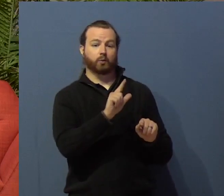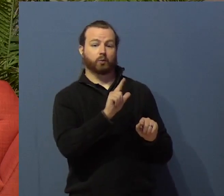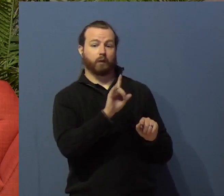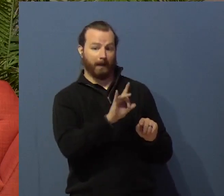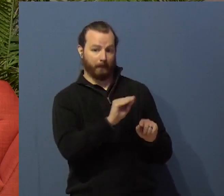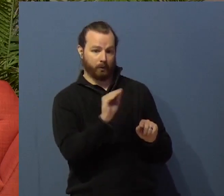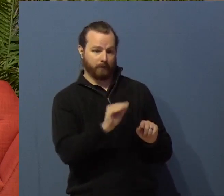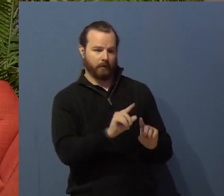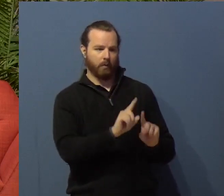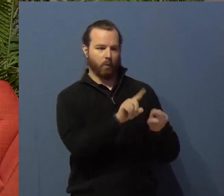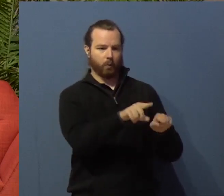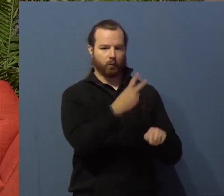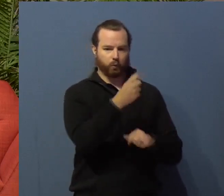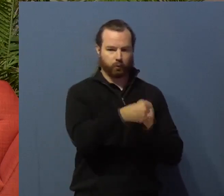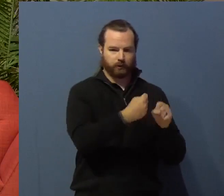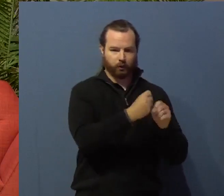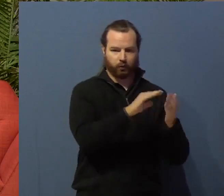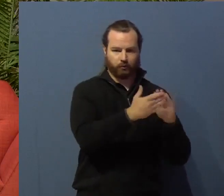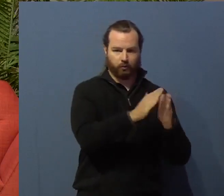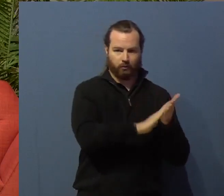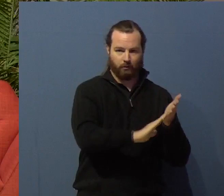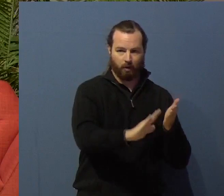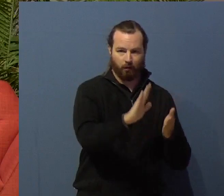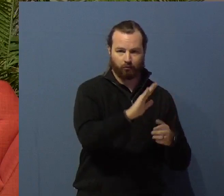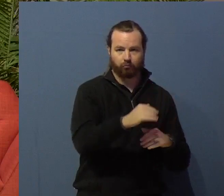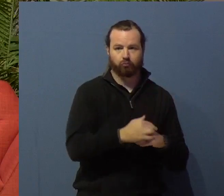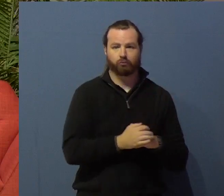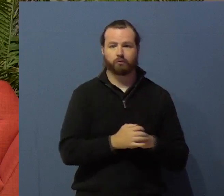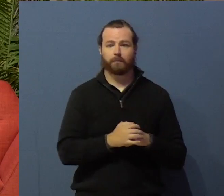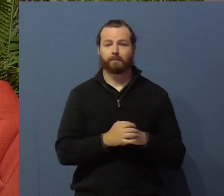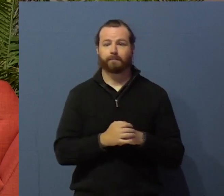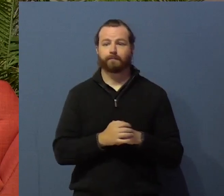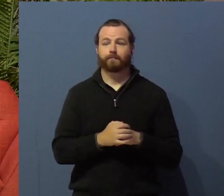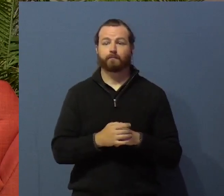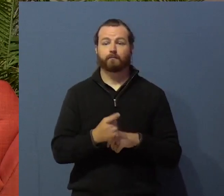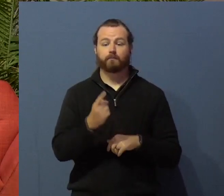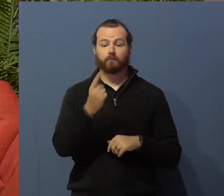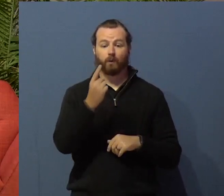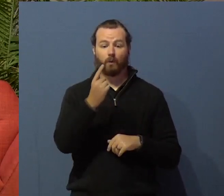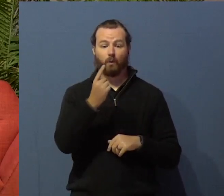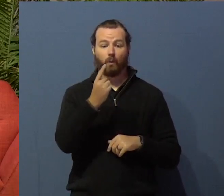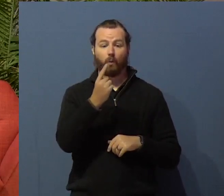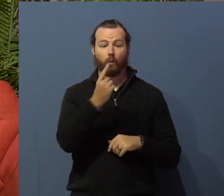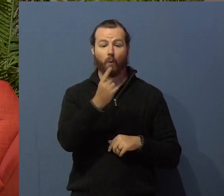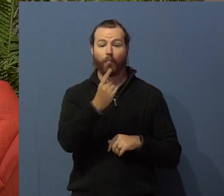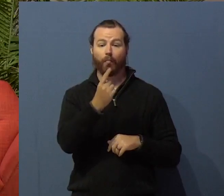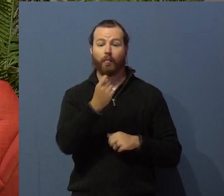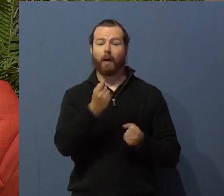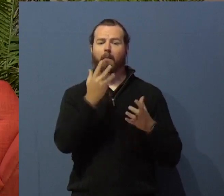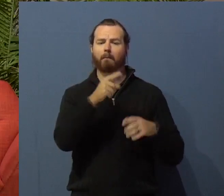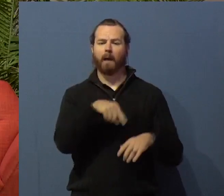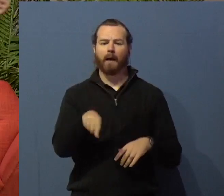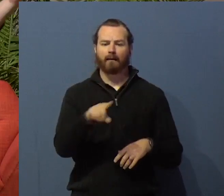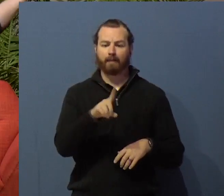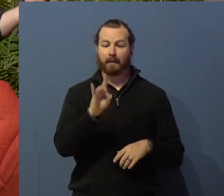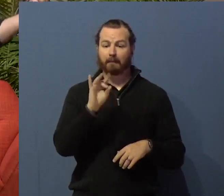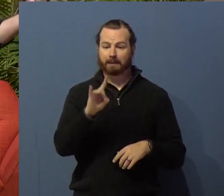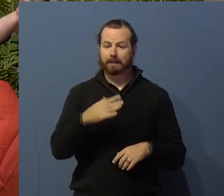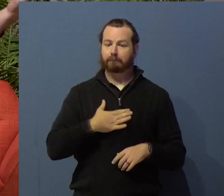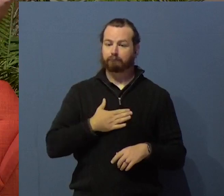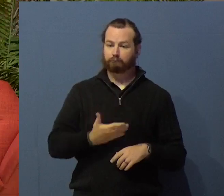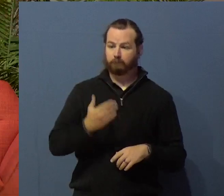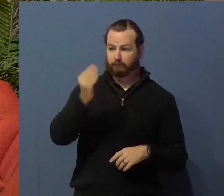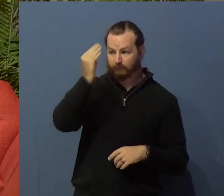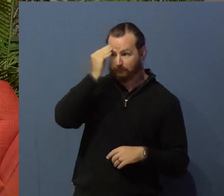Students, one-third of those students informed their college that they had disabilities. One-third. That's two-thirds who